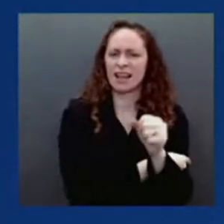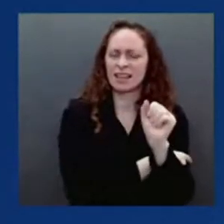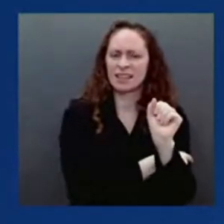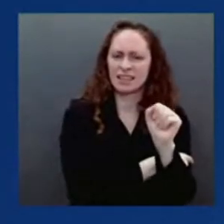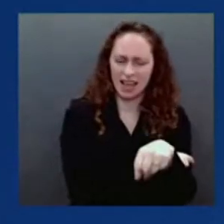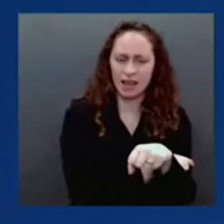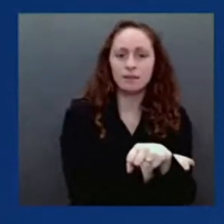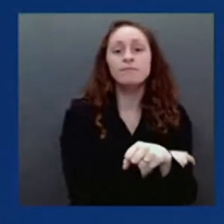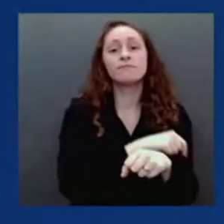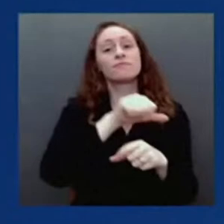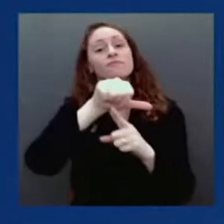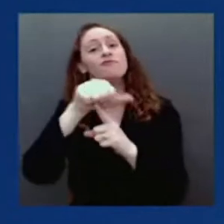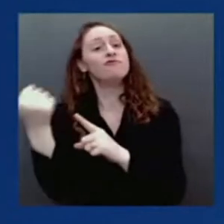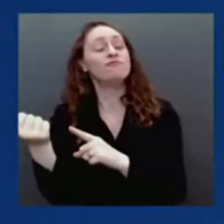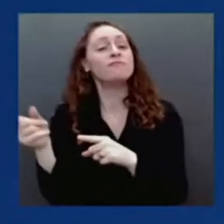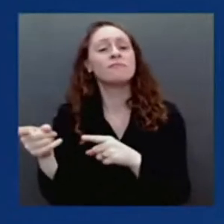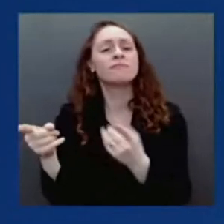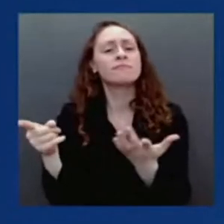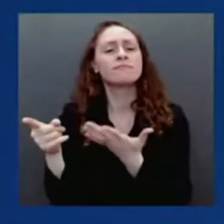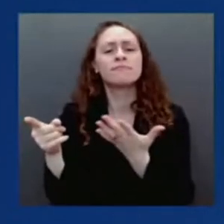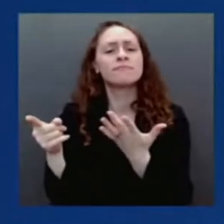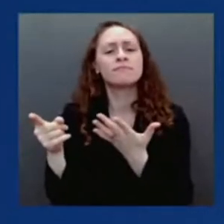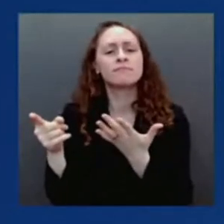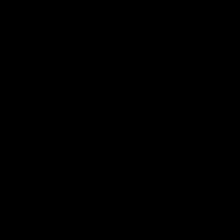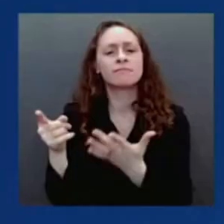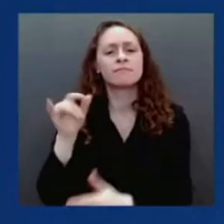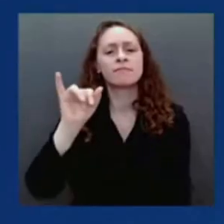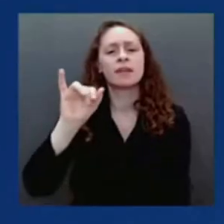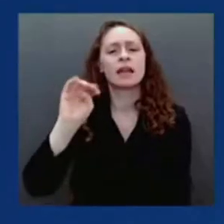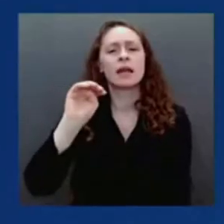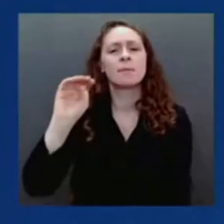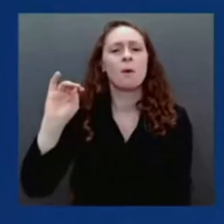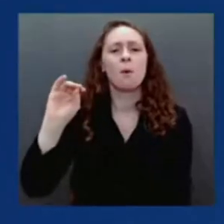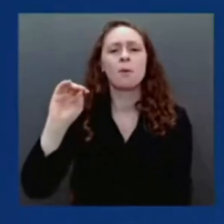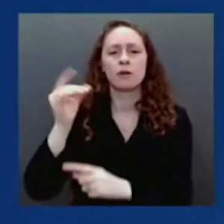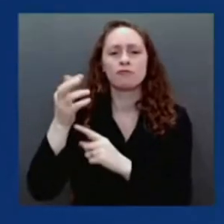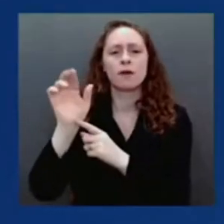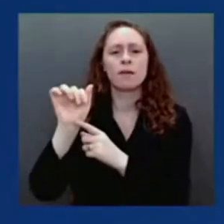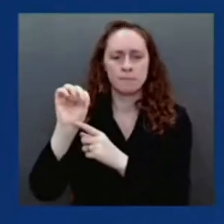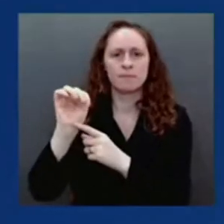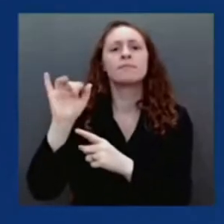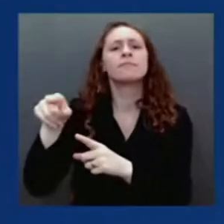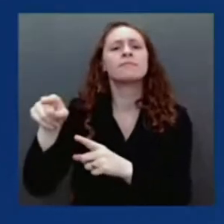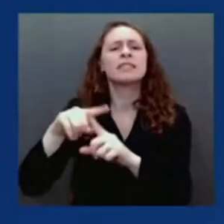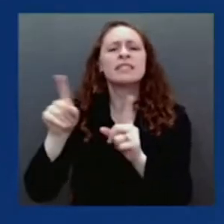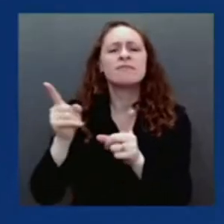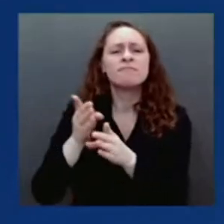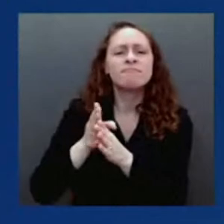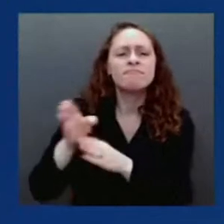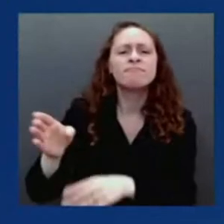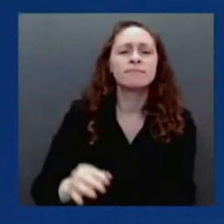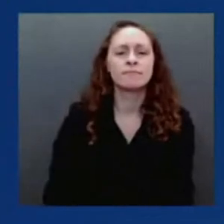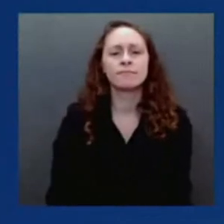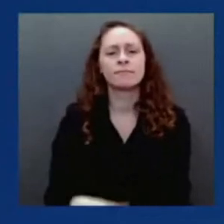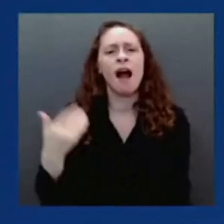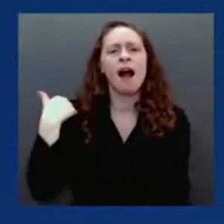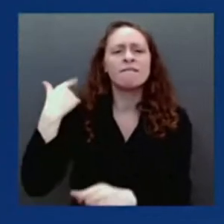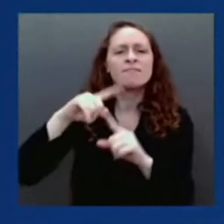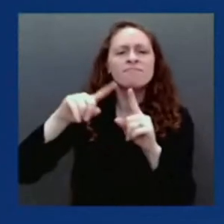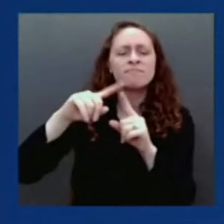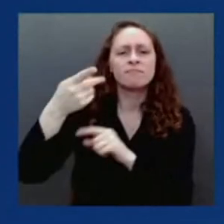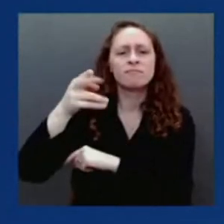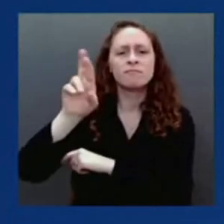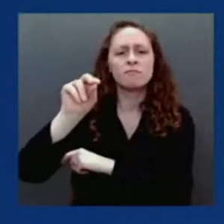its pre-fusion stabilized form that served the basis for the mRNA and other vaccines. So here's two